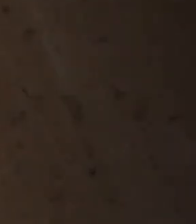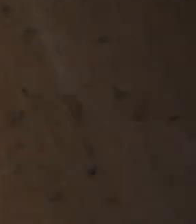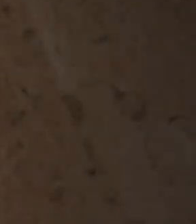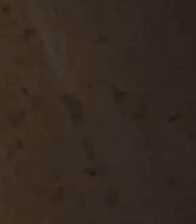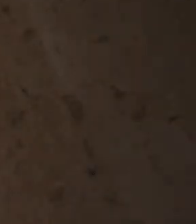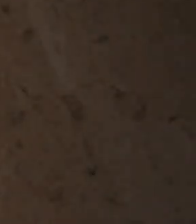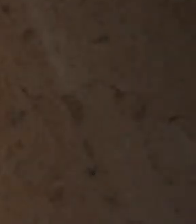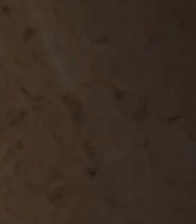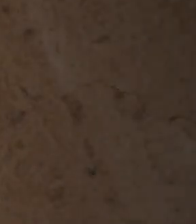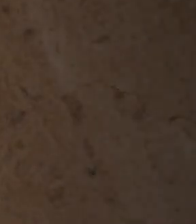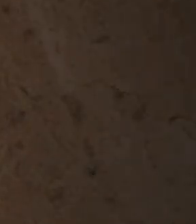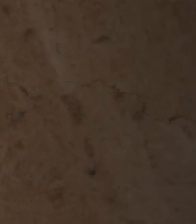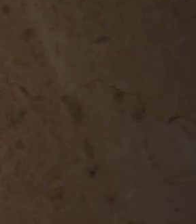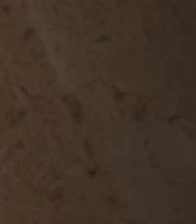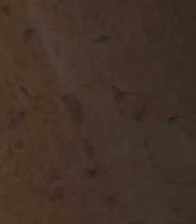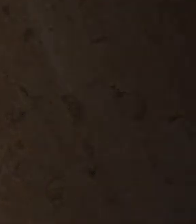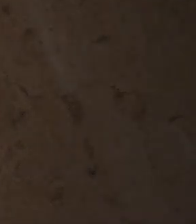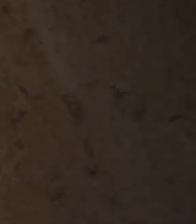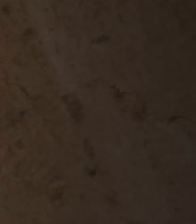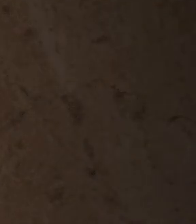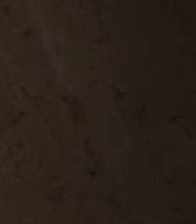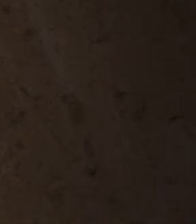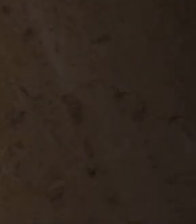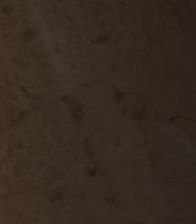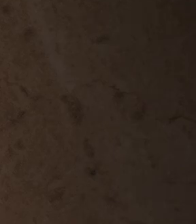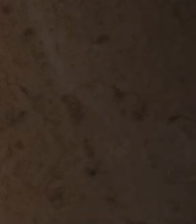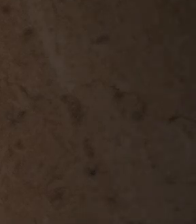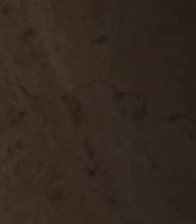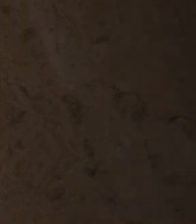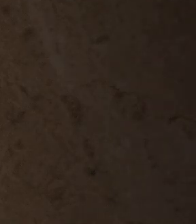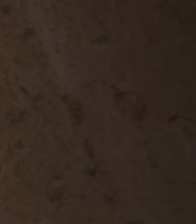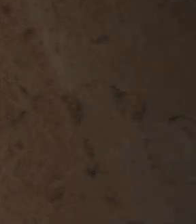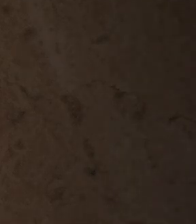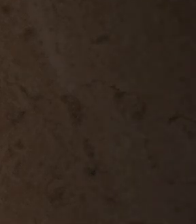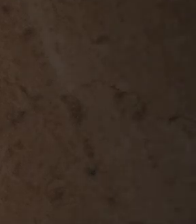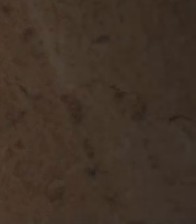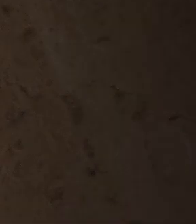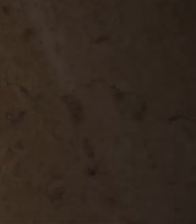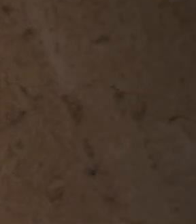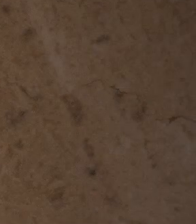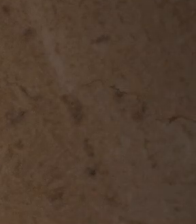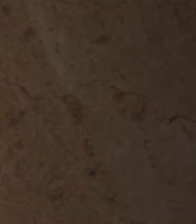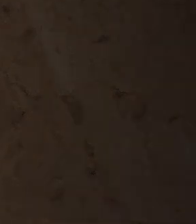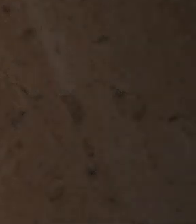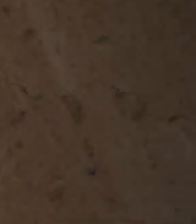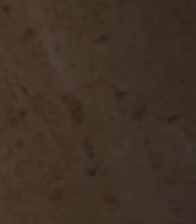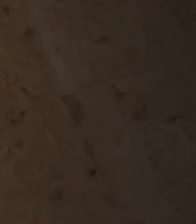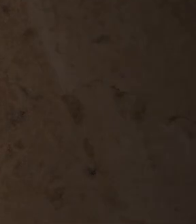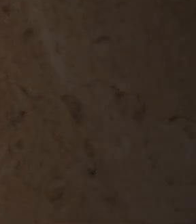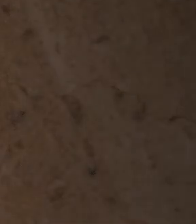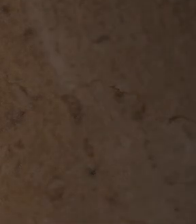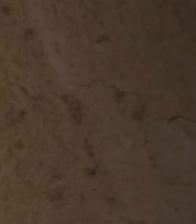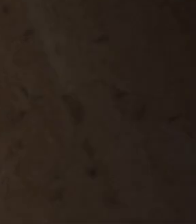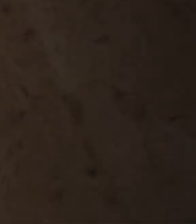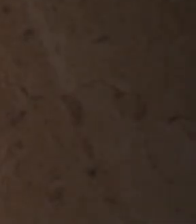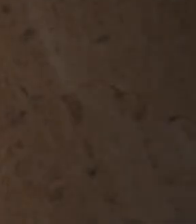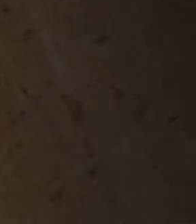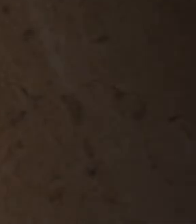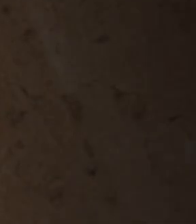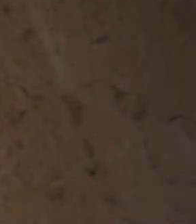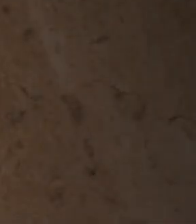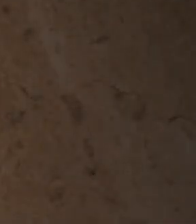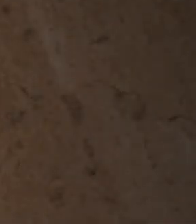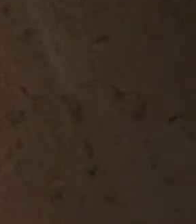God told Joshua, Have I not commanded you? Be strong and courageous. Do not be frightened and do not be